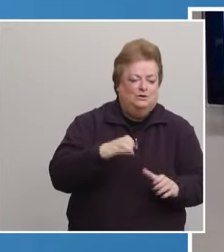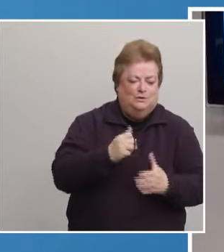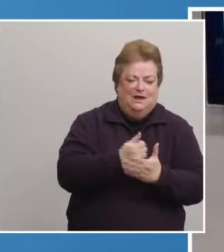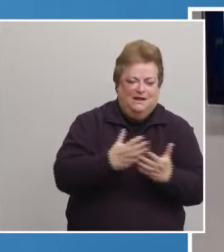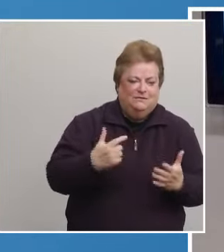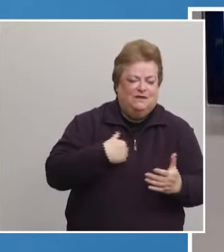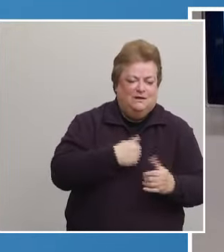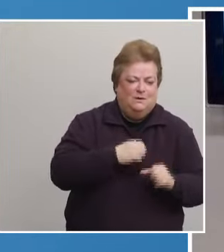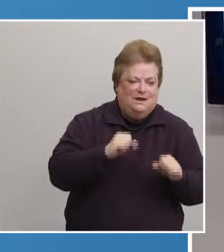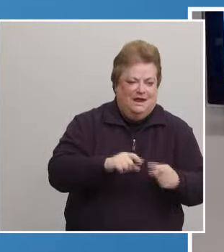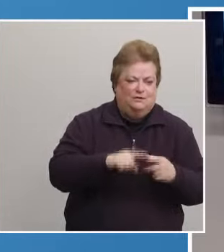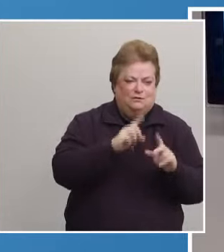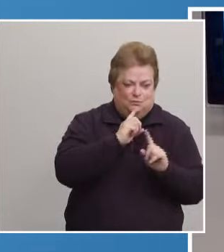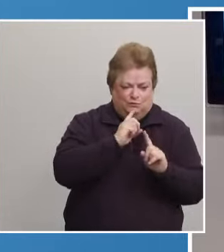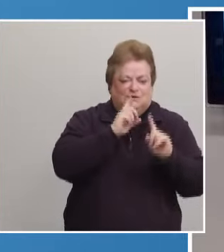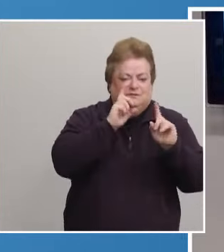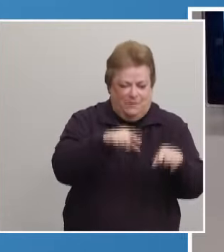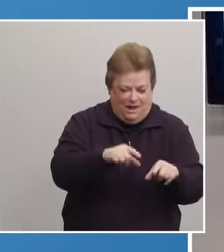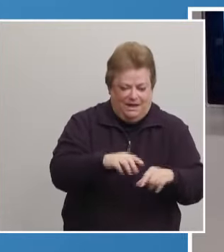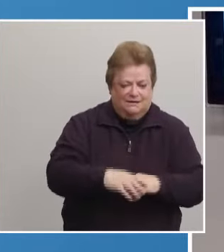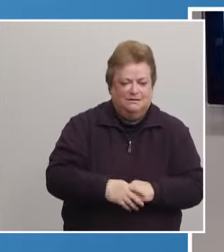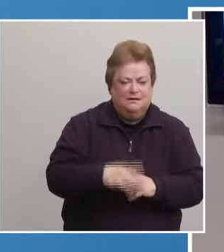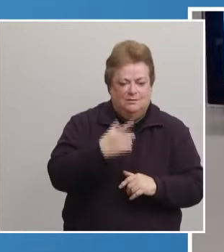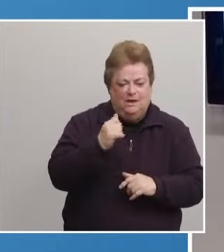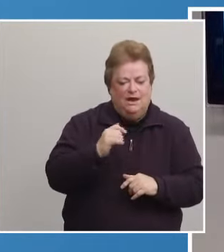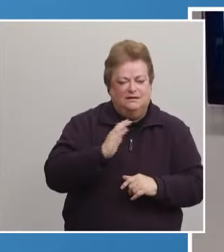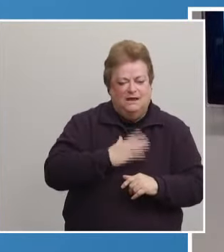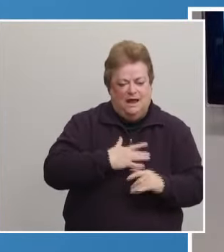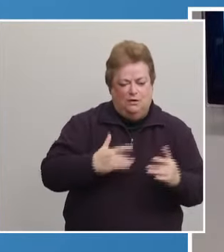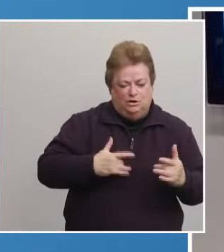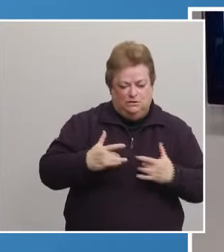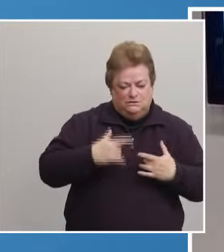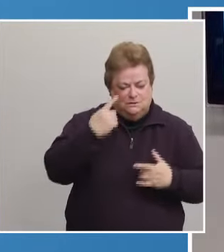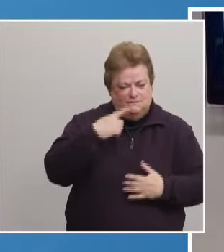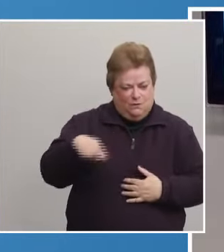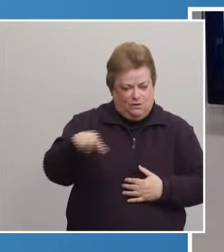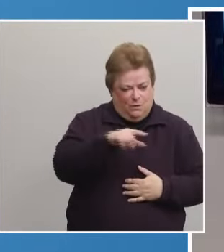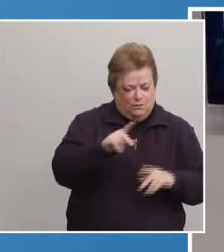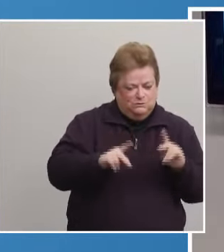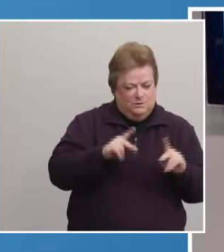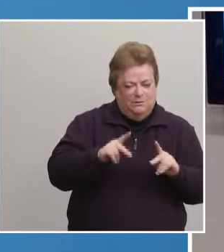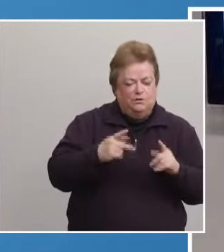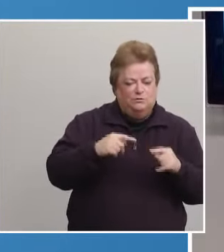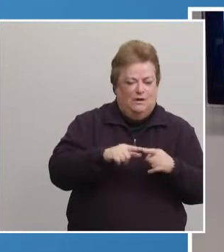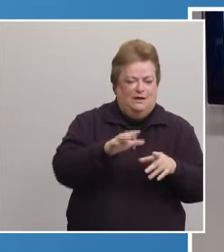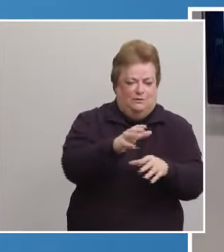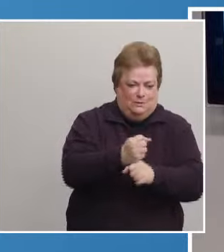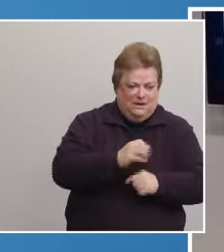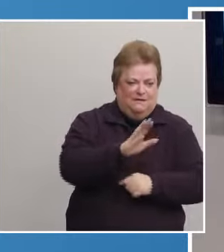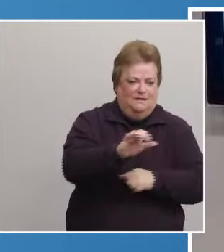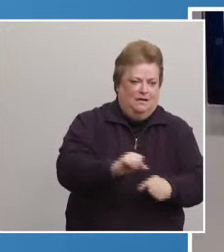be responsive because of our concern for these individuals trying to get their appointment.